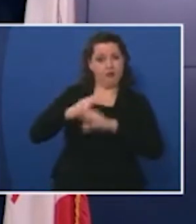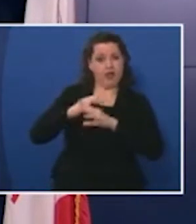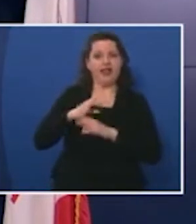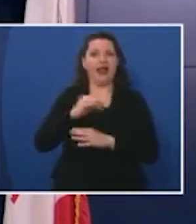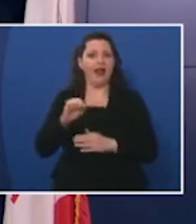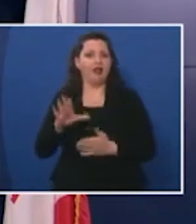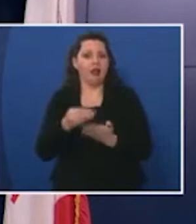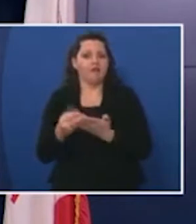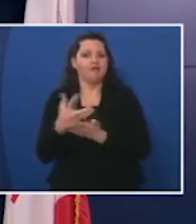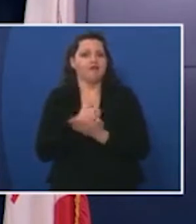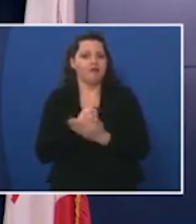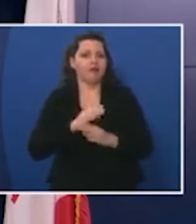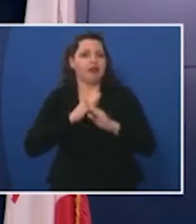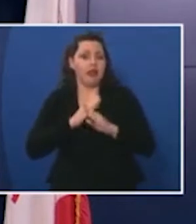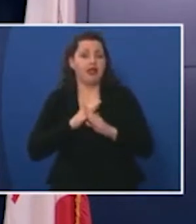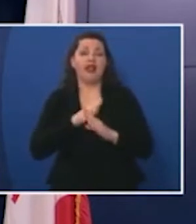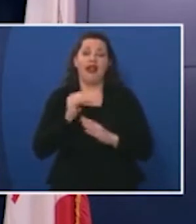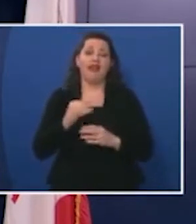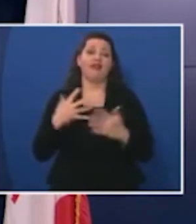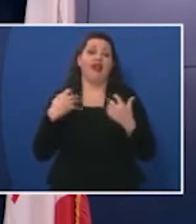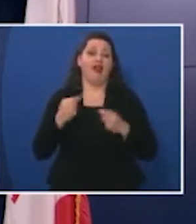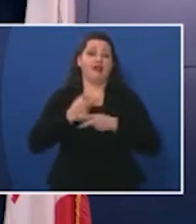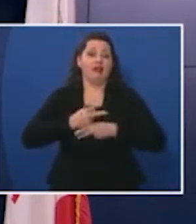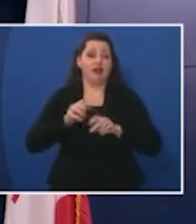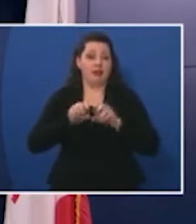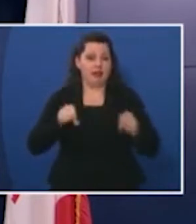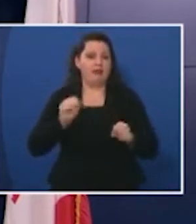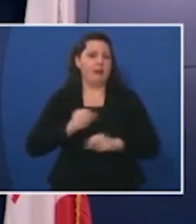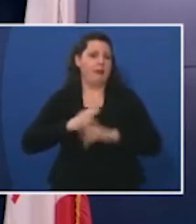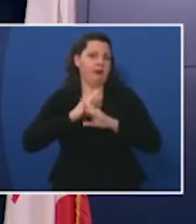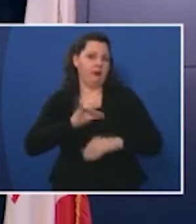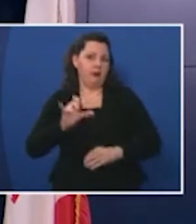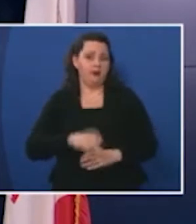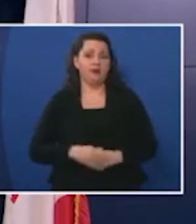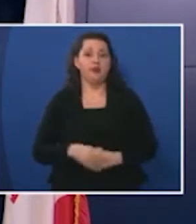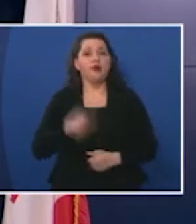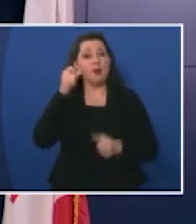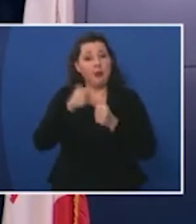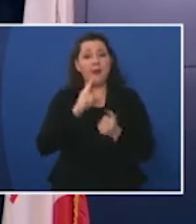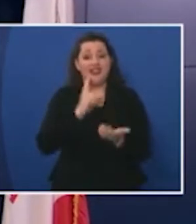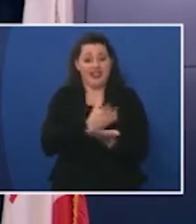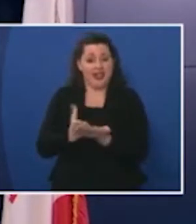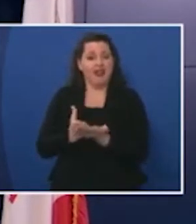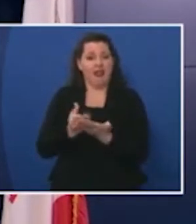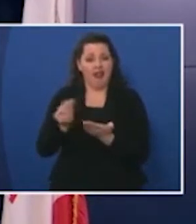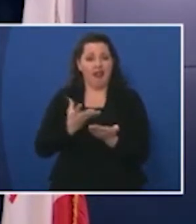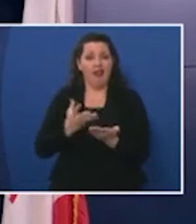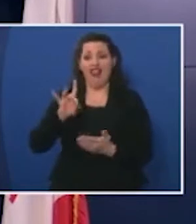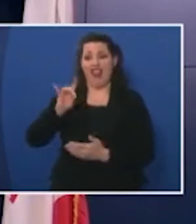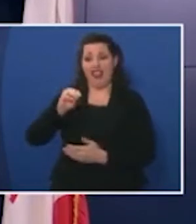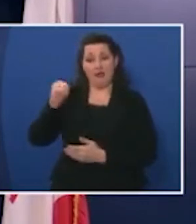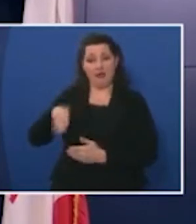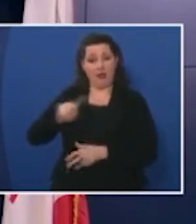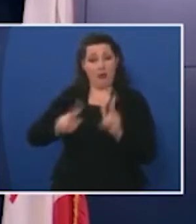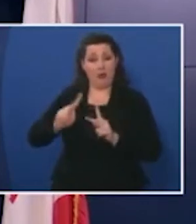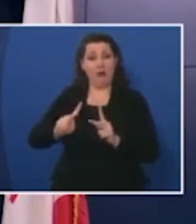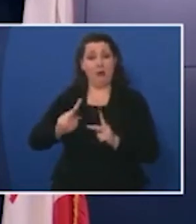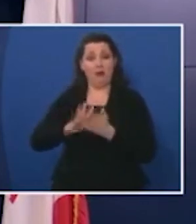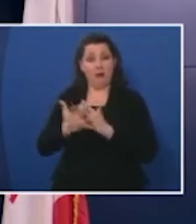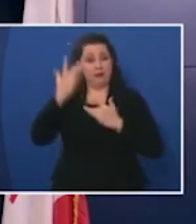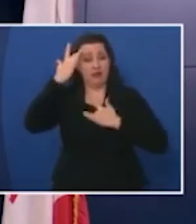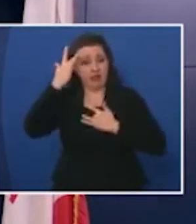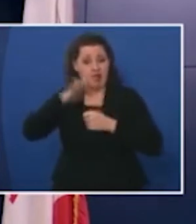protect the health care system in the long run I want you to remember what the data tells us that 80% of the people who get the virus